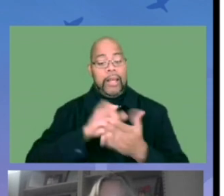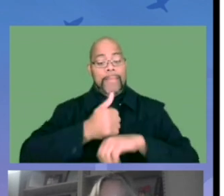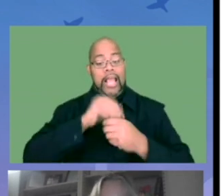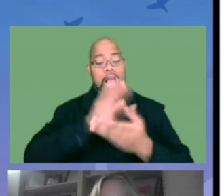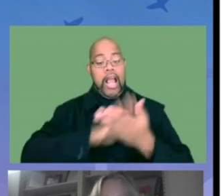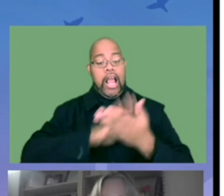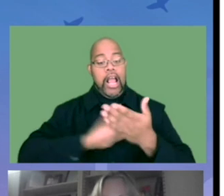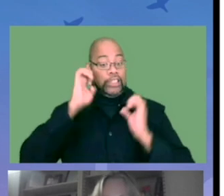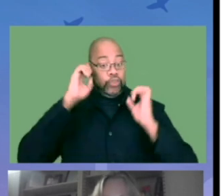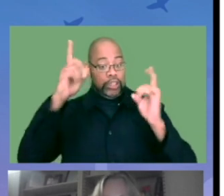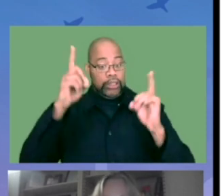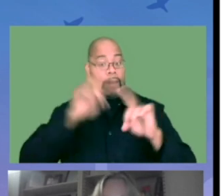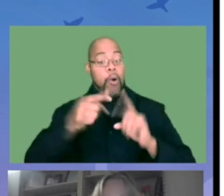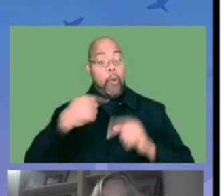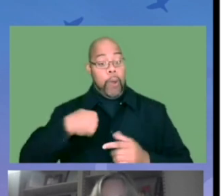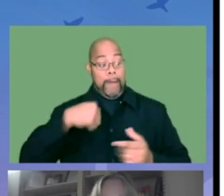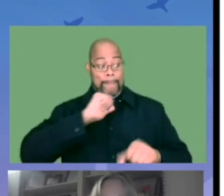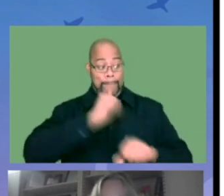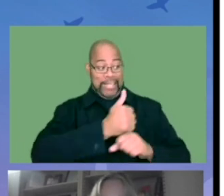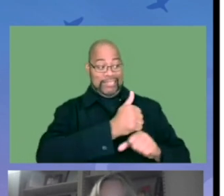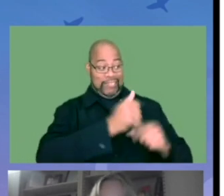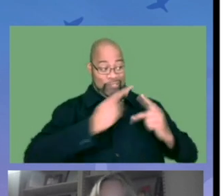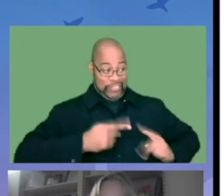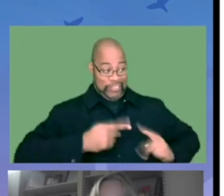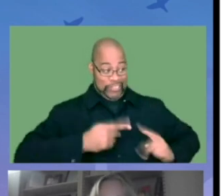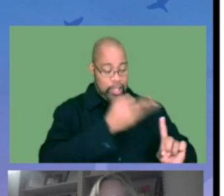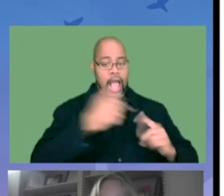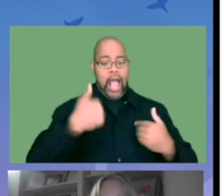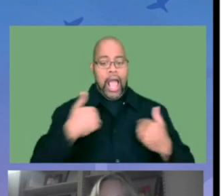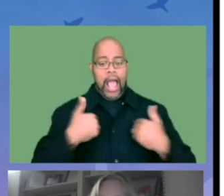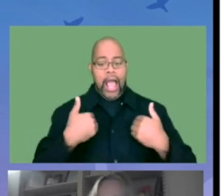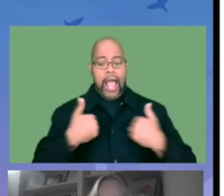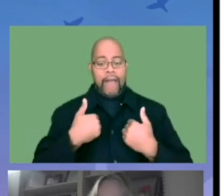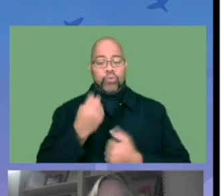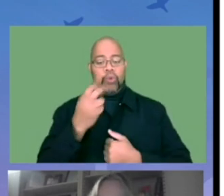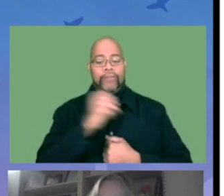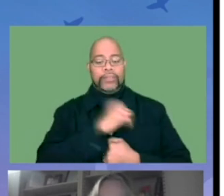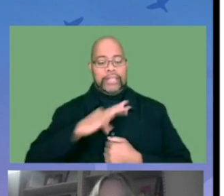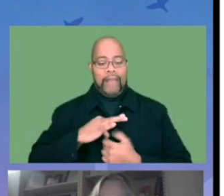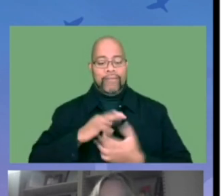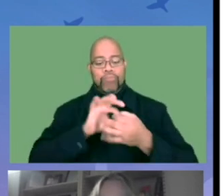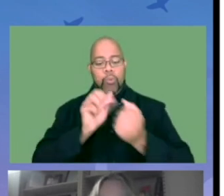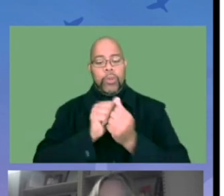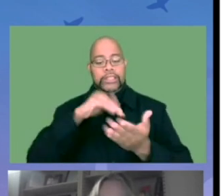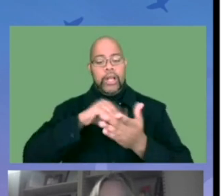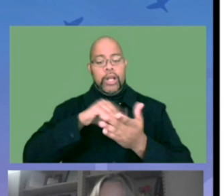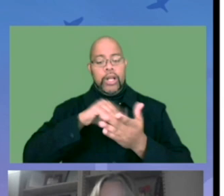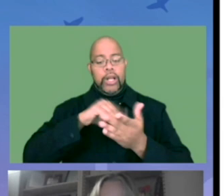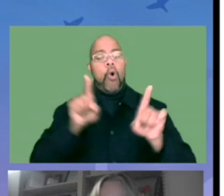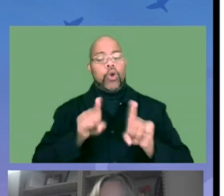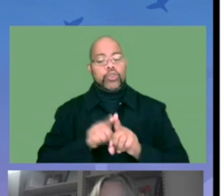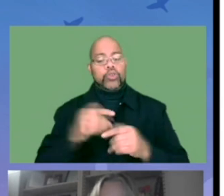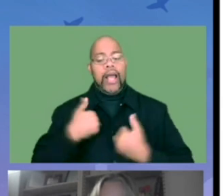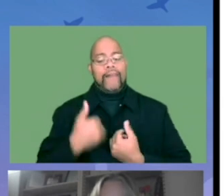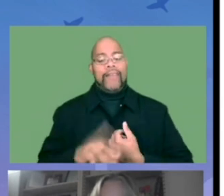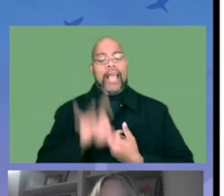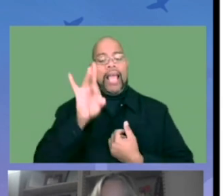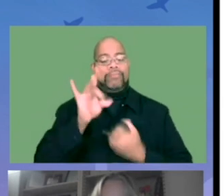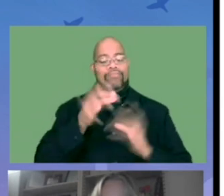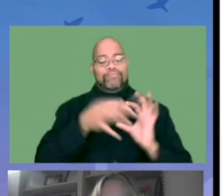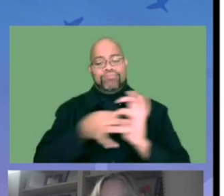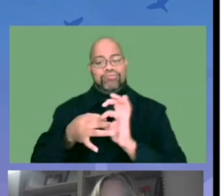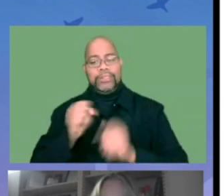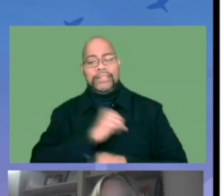Neal, who has an app to improve coping skills, manage stress and resilience.